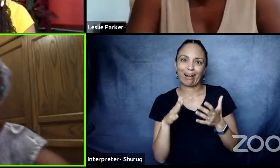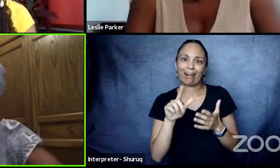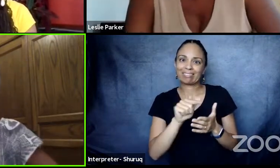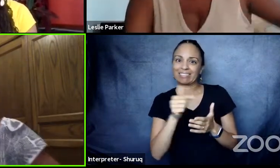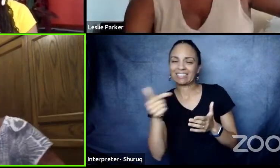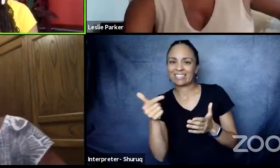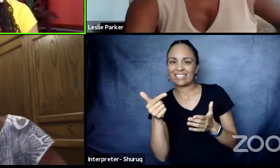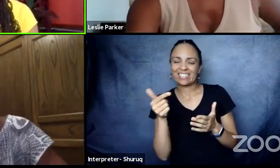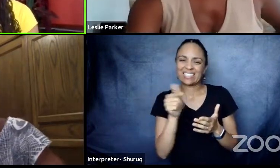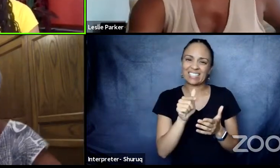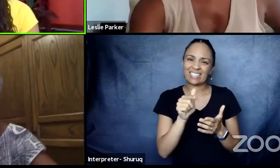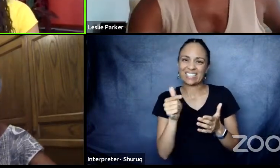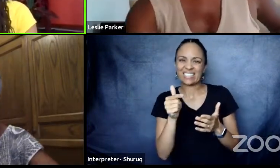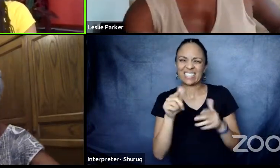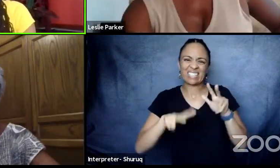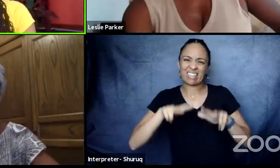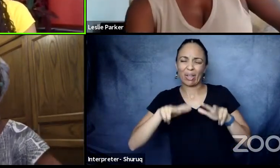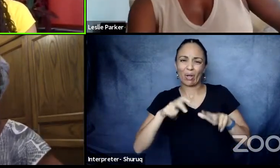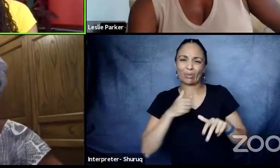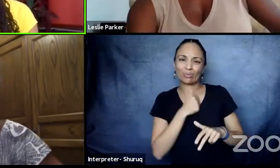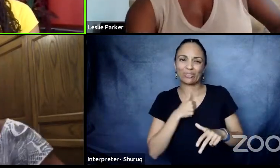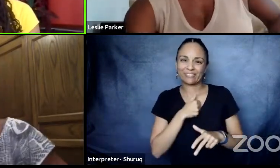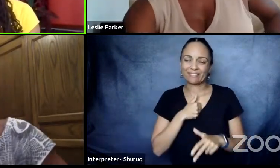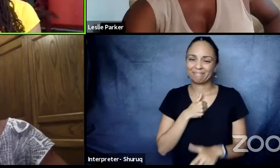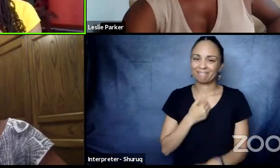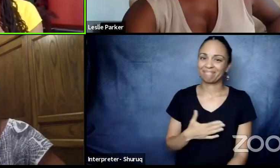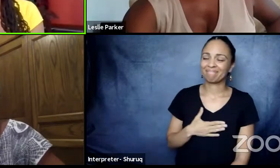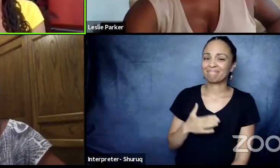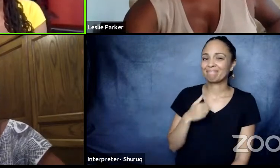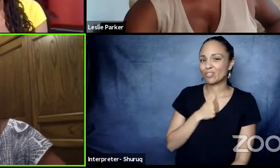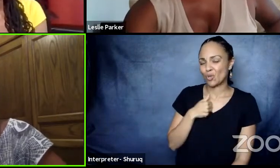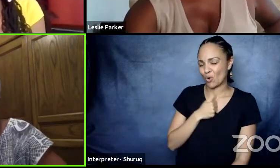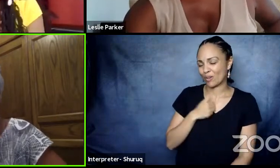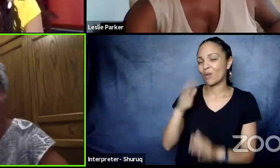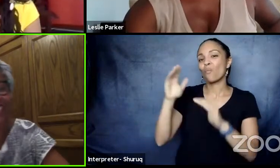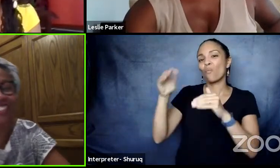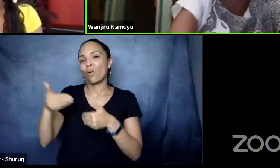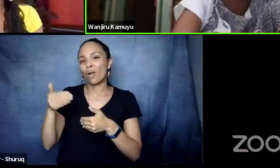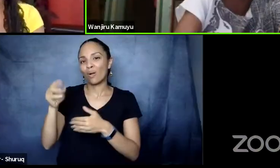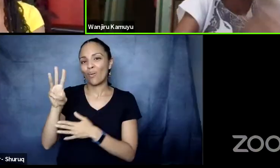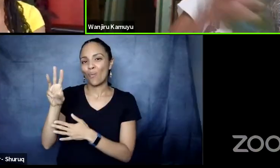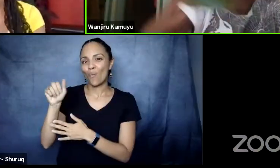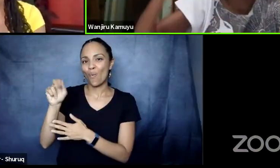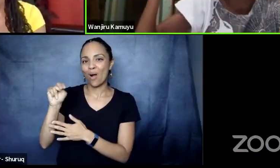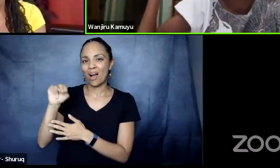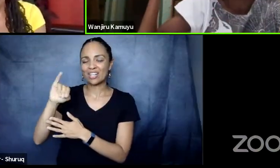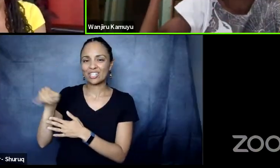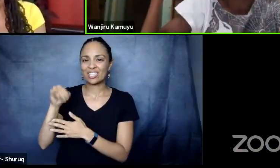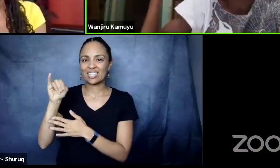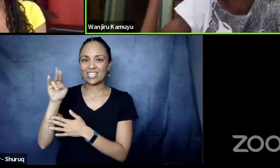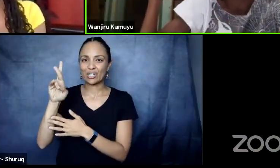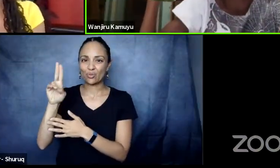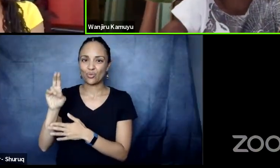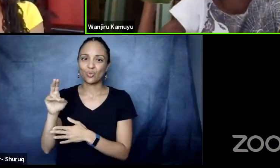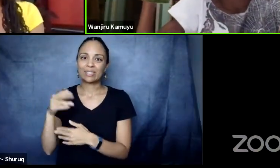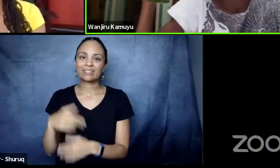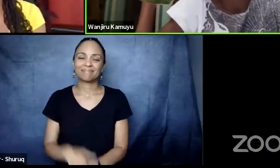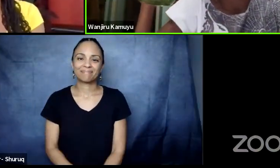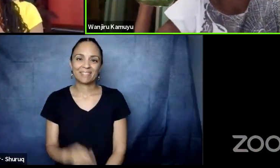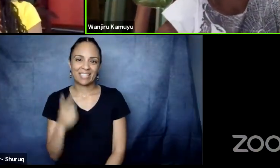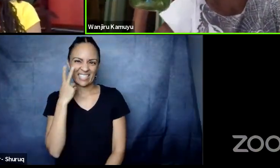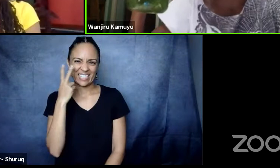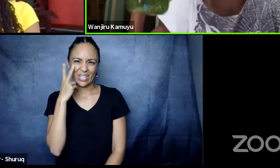Yeah. A horrible, but welcome, Wanjiru. Welcome. You're seeing a little bit, Leslie. And